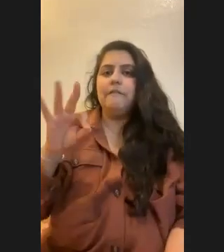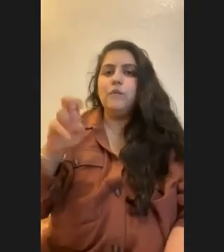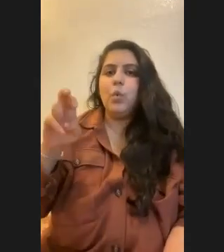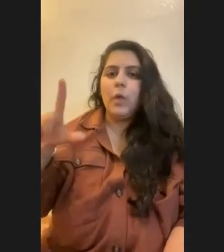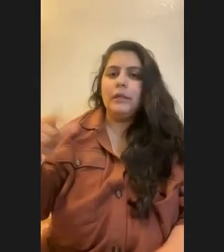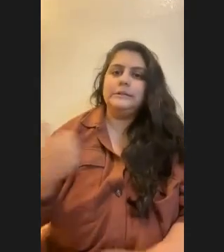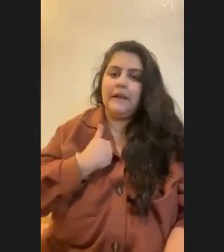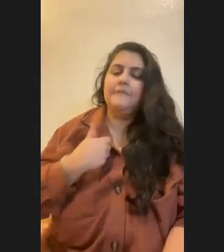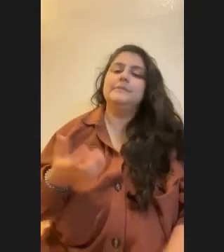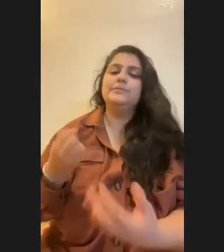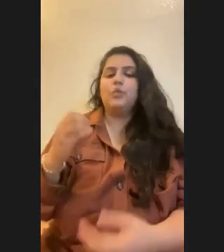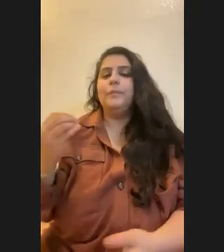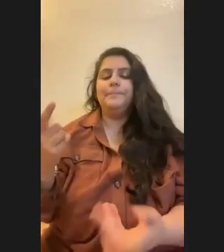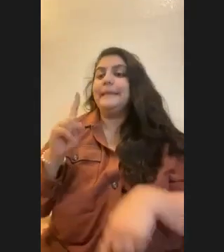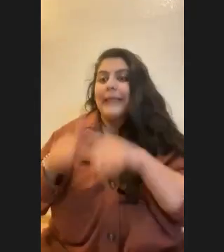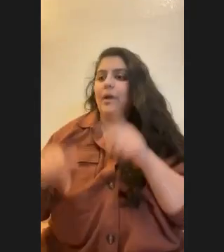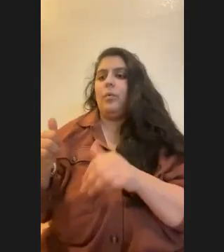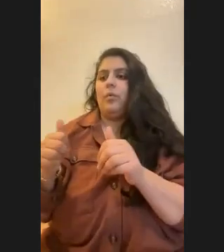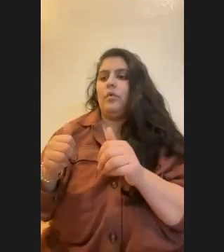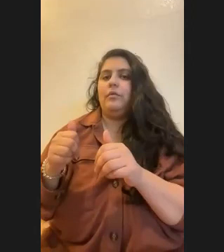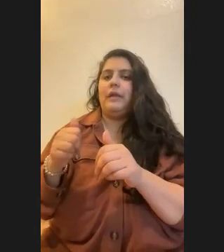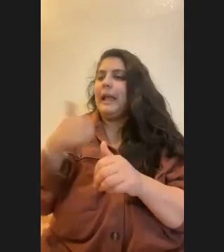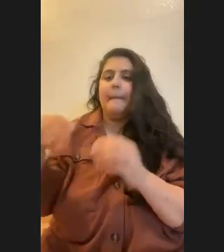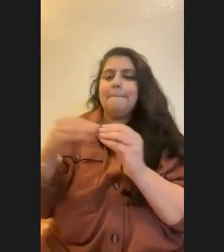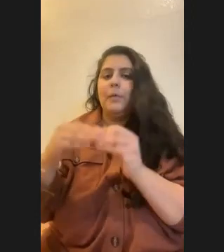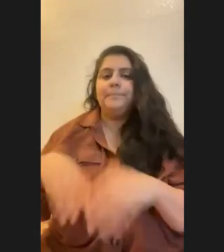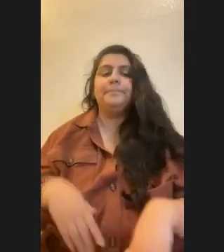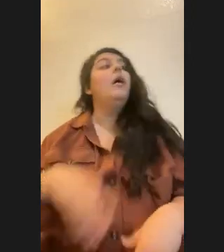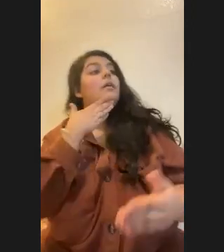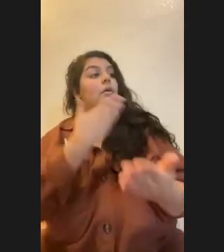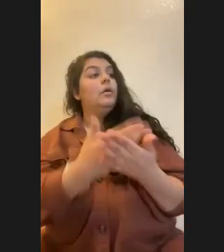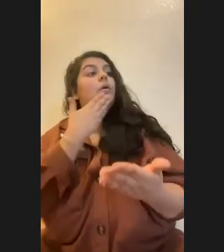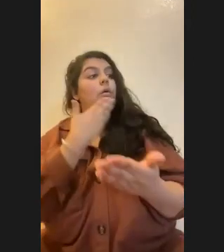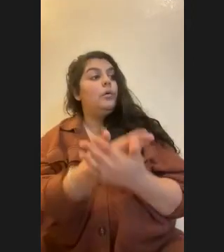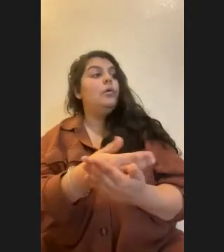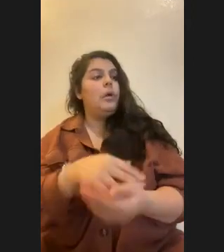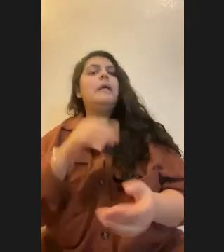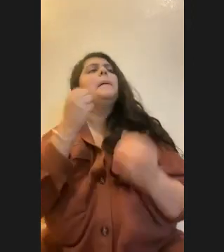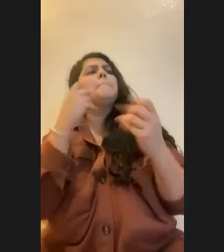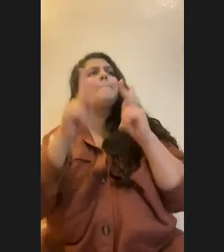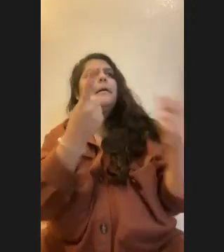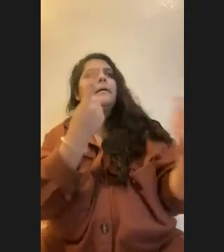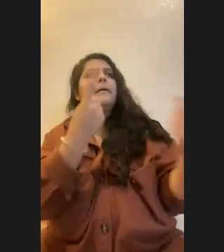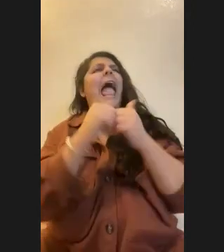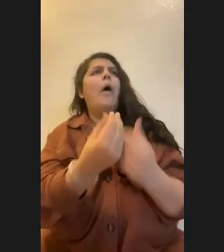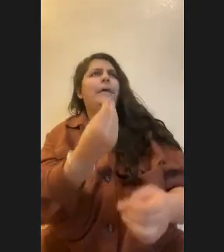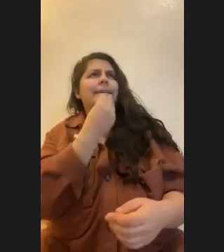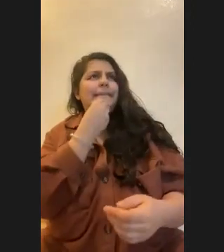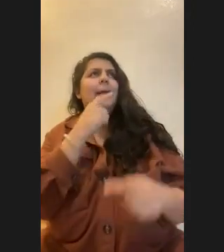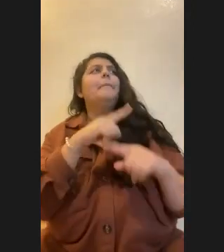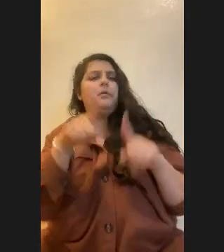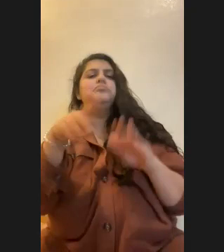Okay. Sounds good. Let's see. A number of people have asked us how coral eat. And I think you basically just